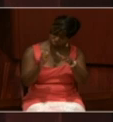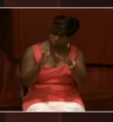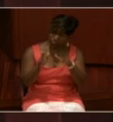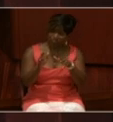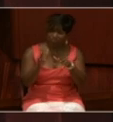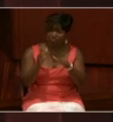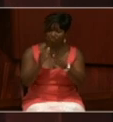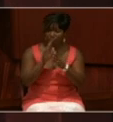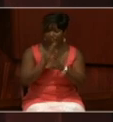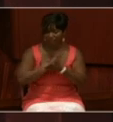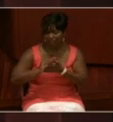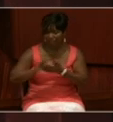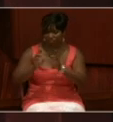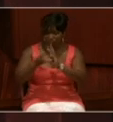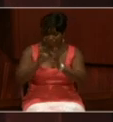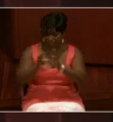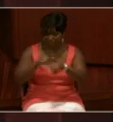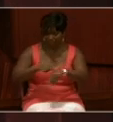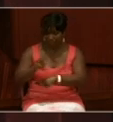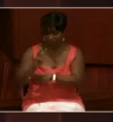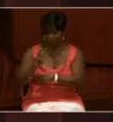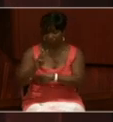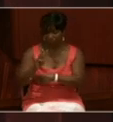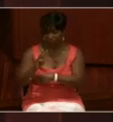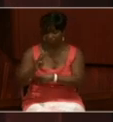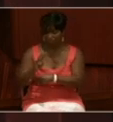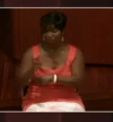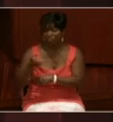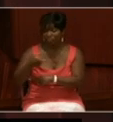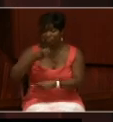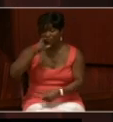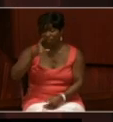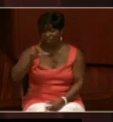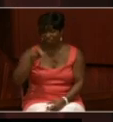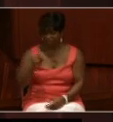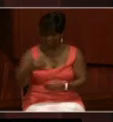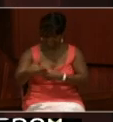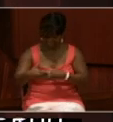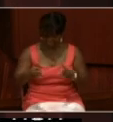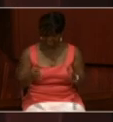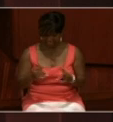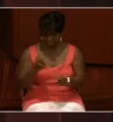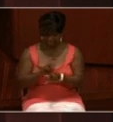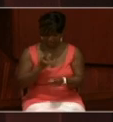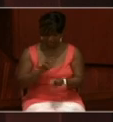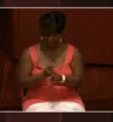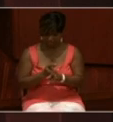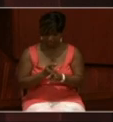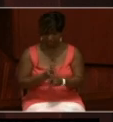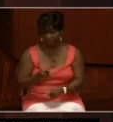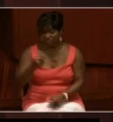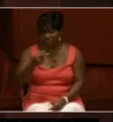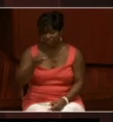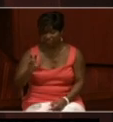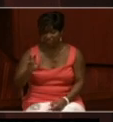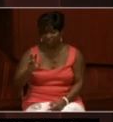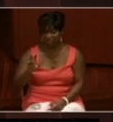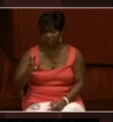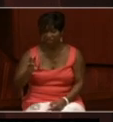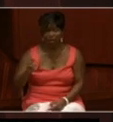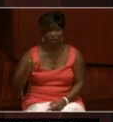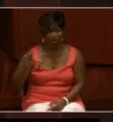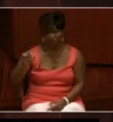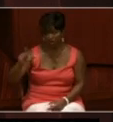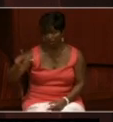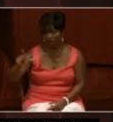at 4, received aboard 30 cases of alcohol. By orders of C.O. G.W. Boyd, Cole Heaver